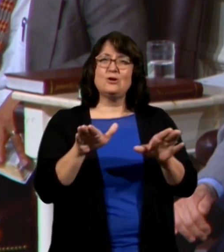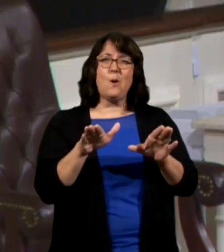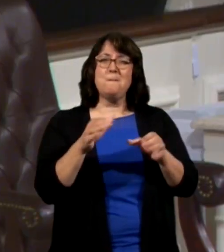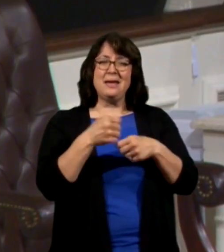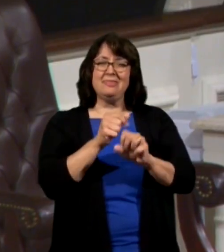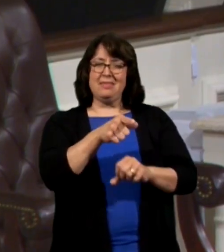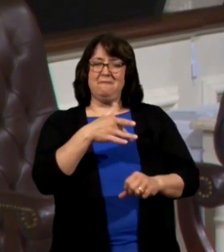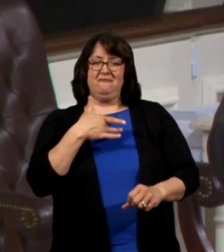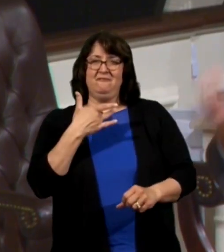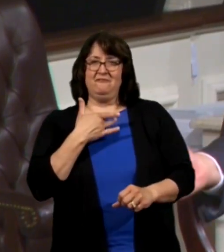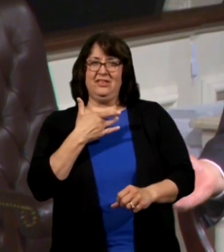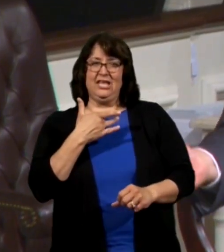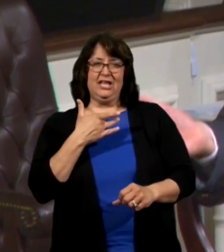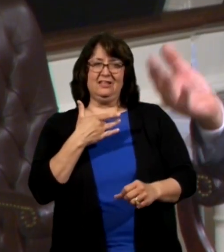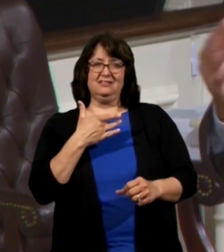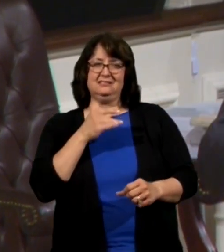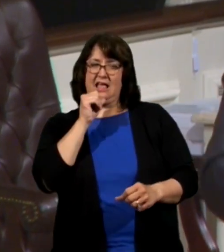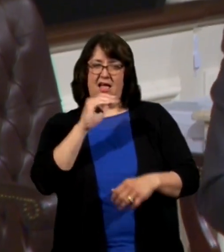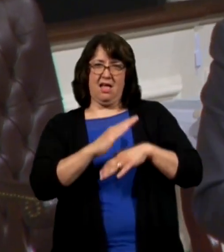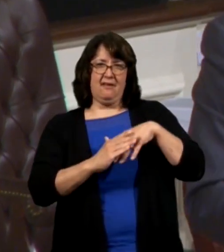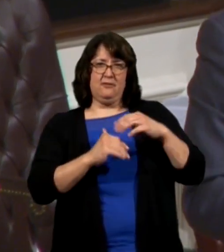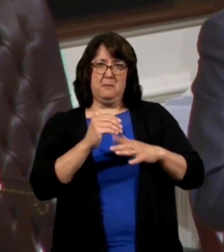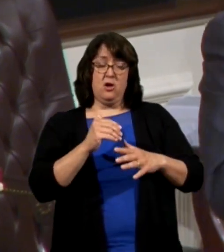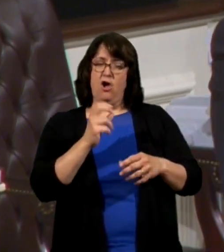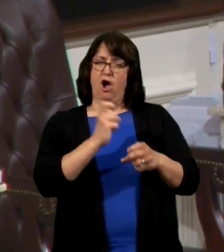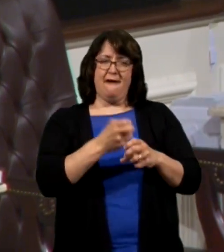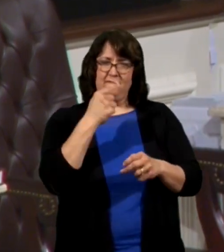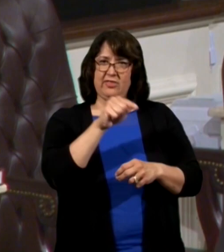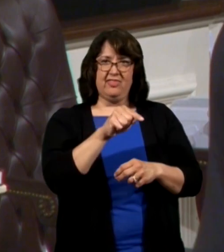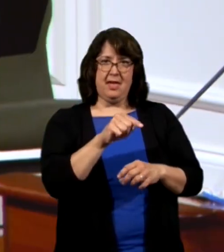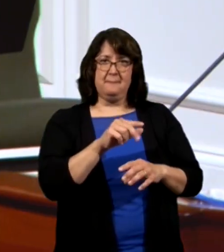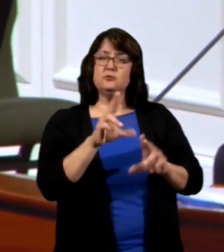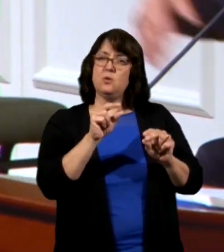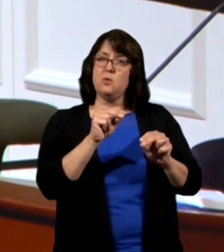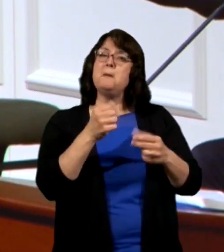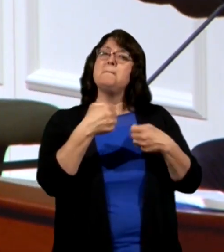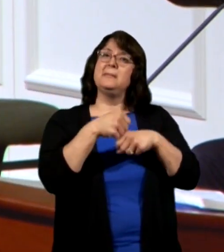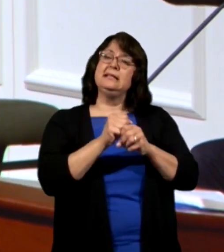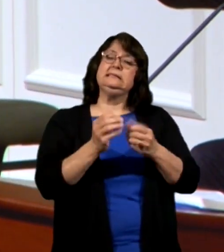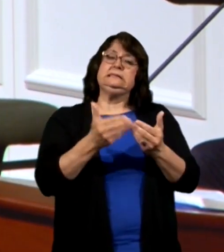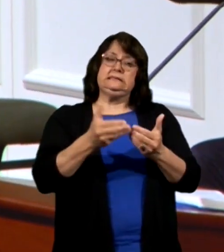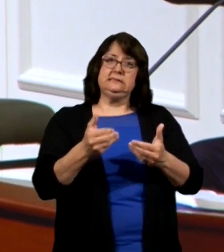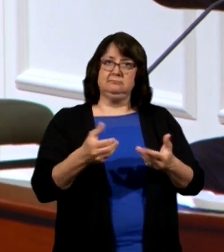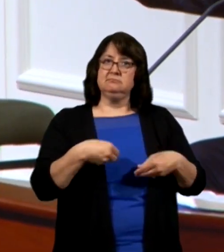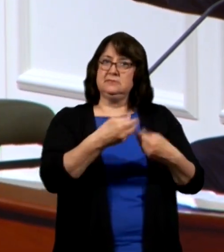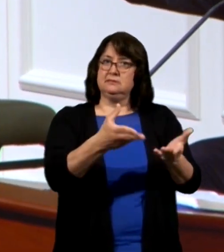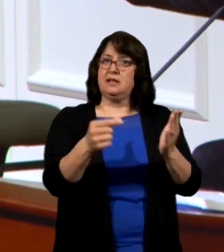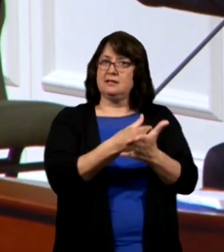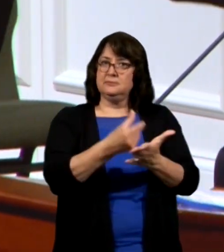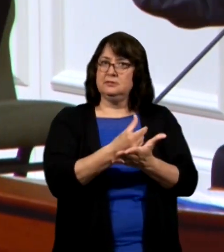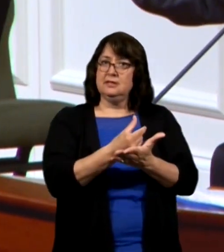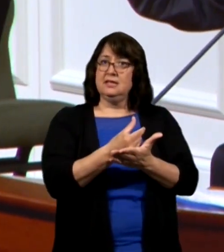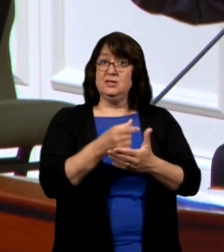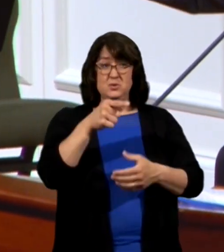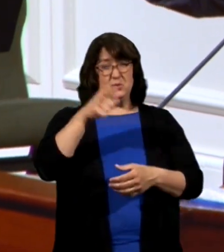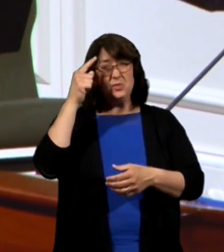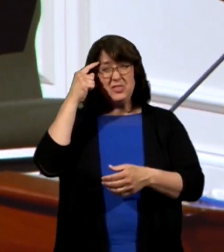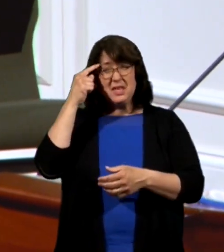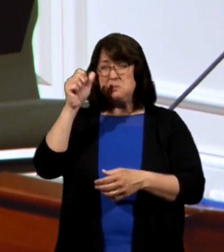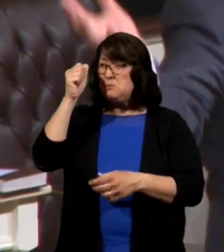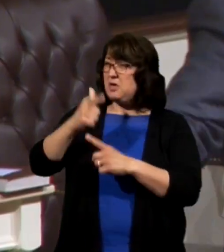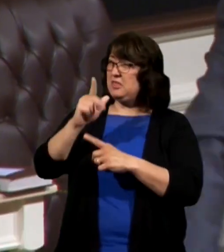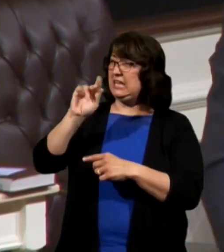alienate don't make it harder for the next person just scattering on the top well brother king do you think they can get saved just from